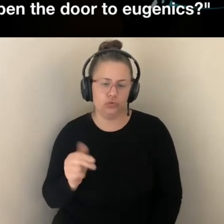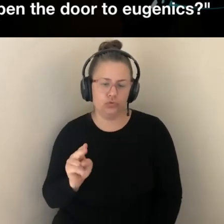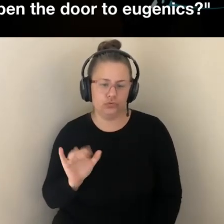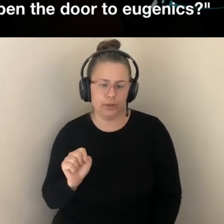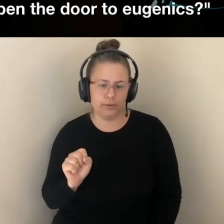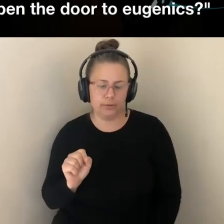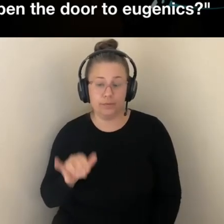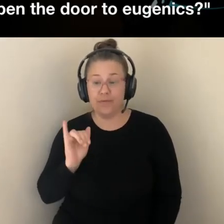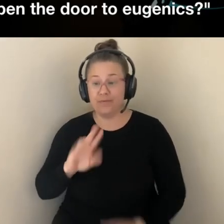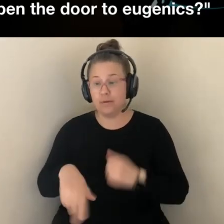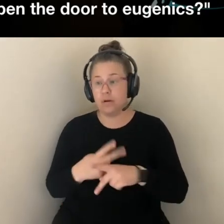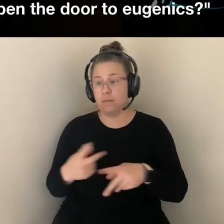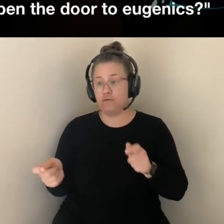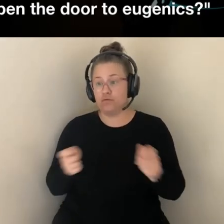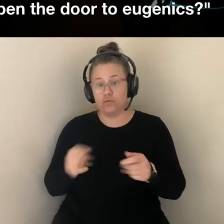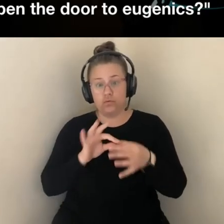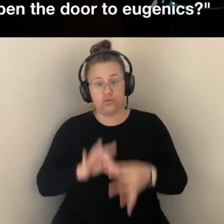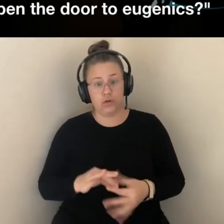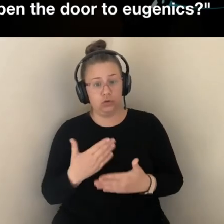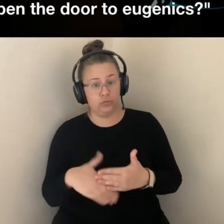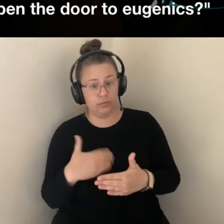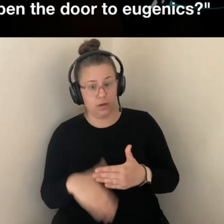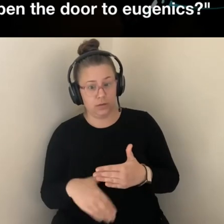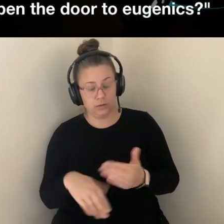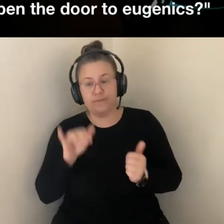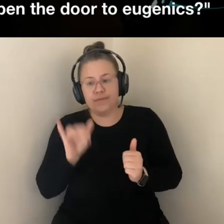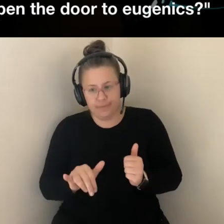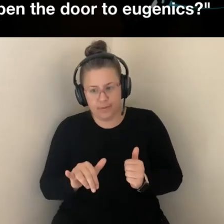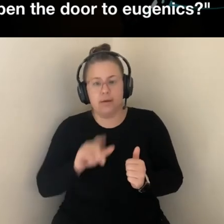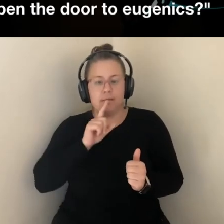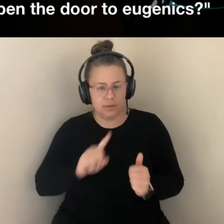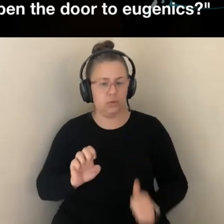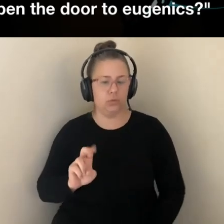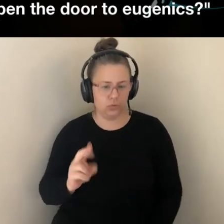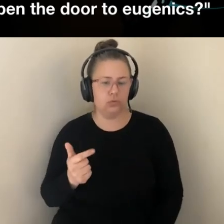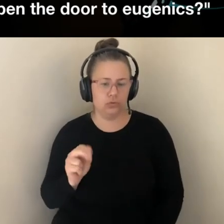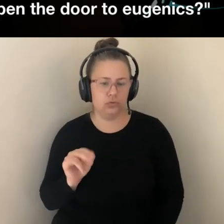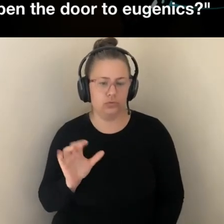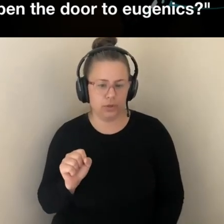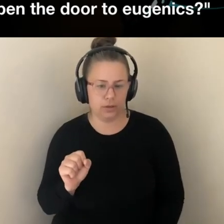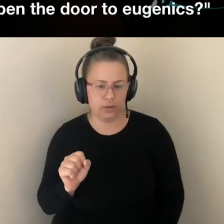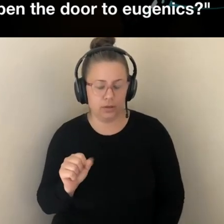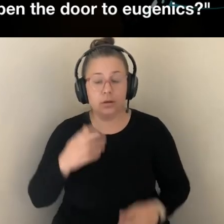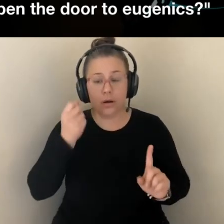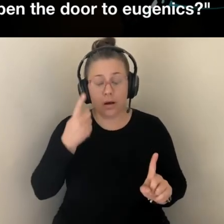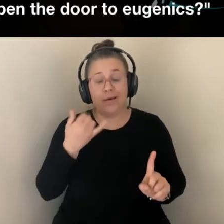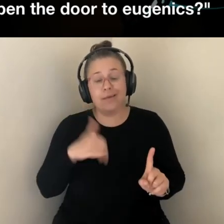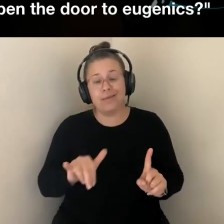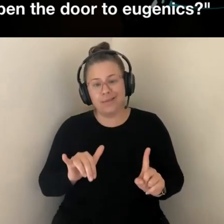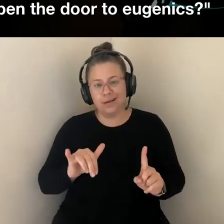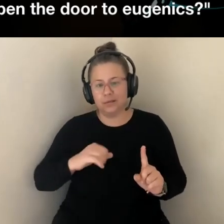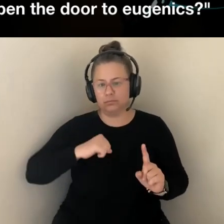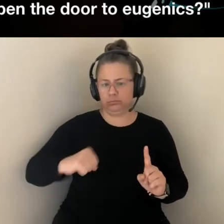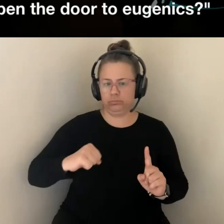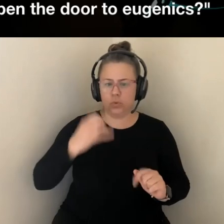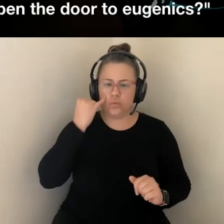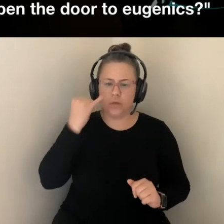IS WHAT EUGENICS MEANS. WHAT THEY DO ARGUE AGAINST, THOUGH, IS THE IDEA THAT EUGENICS IS AN INHERENTLY BAD THING. SO,